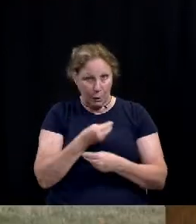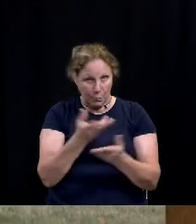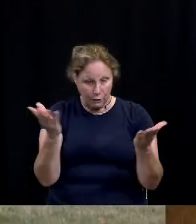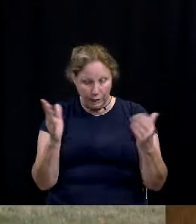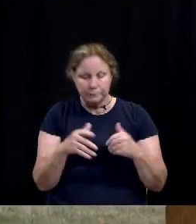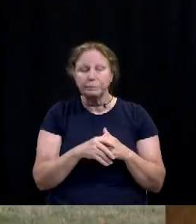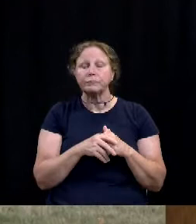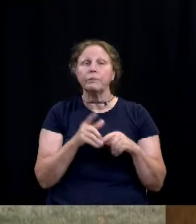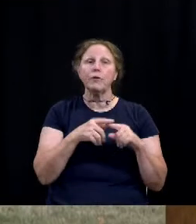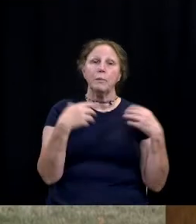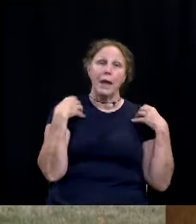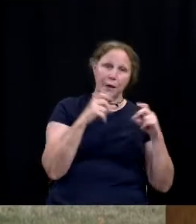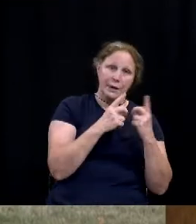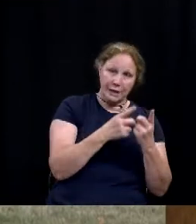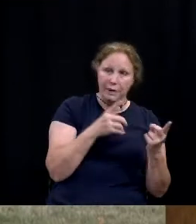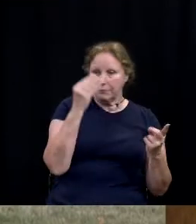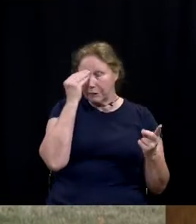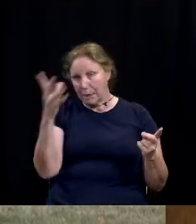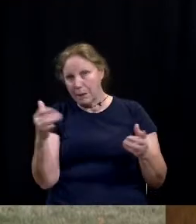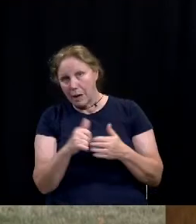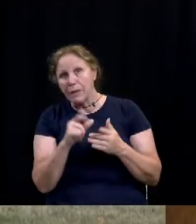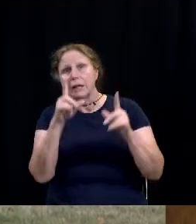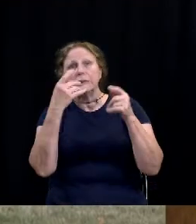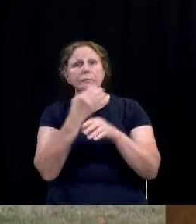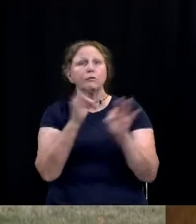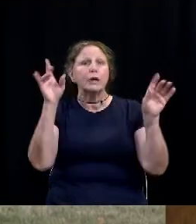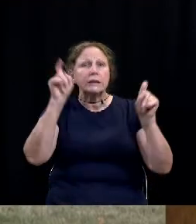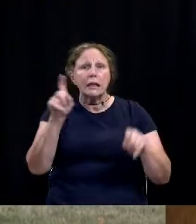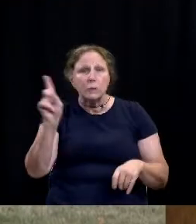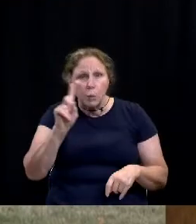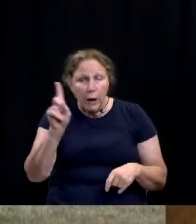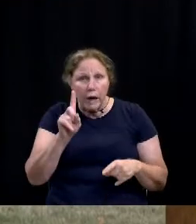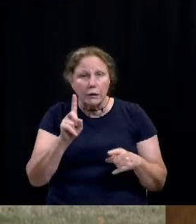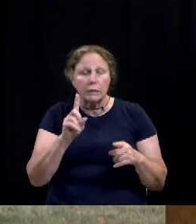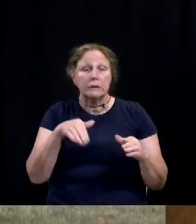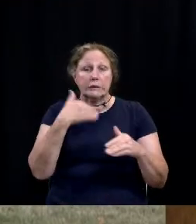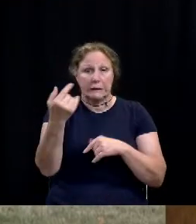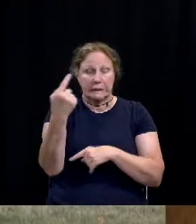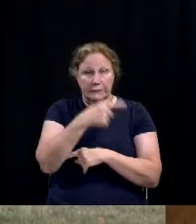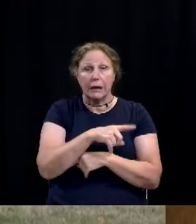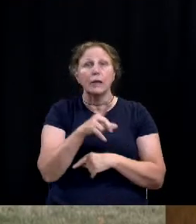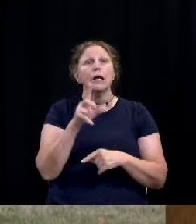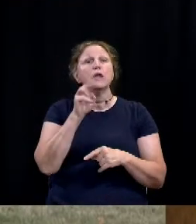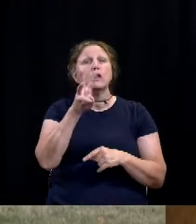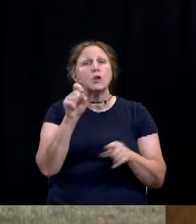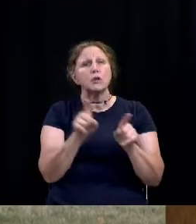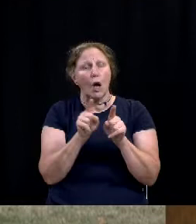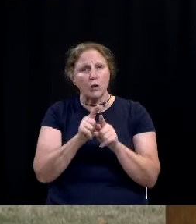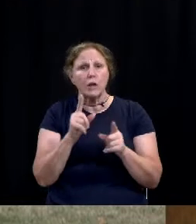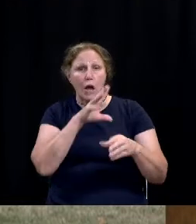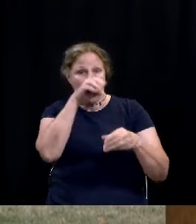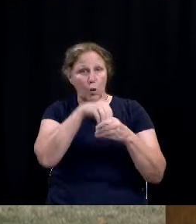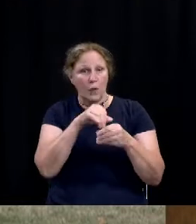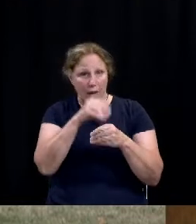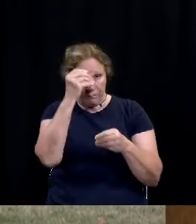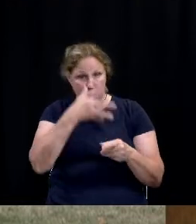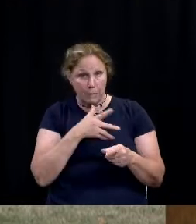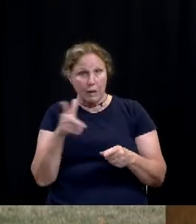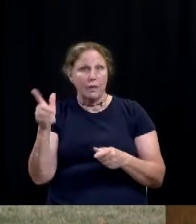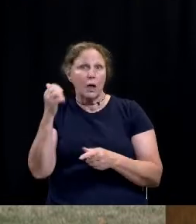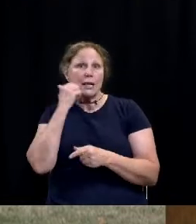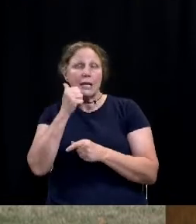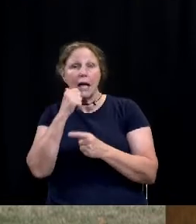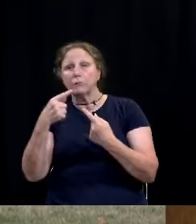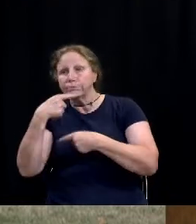district. It gives the information on where free tests can be done the very next day, and the news reports regularly are including this information in their daily